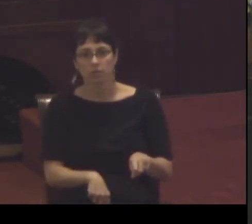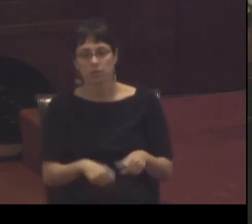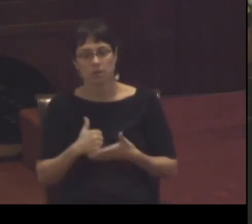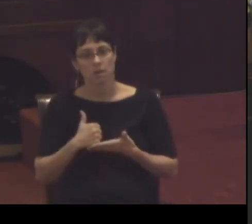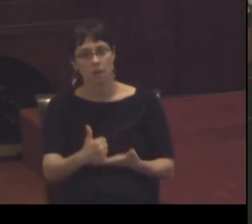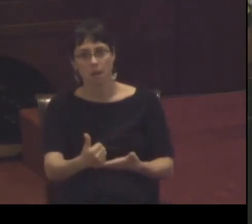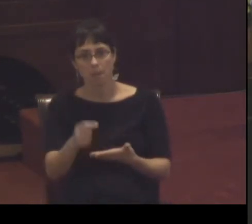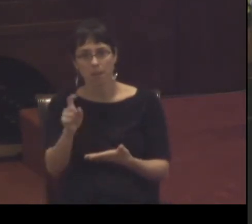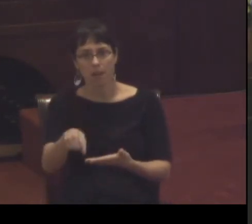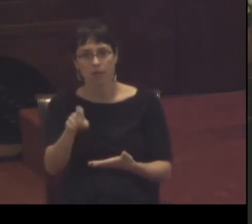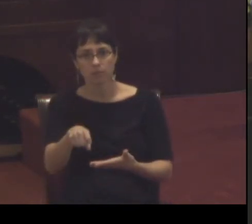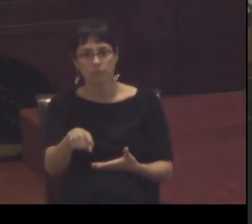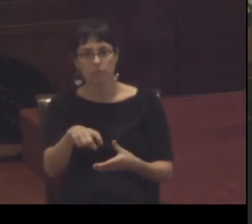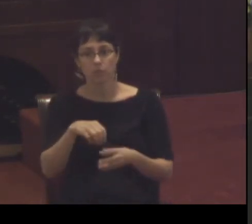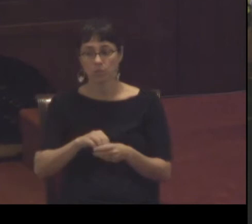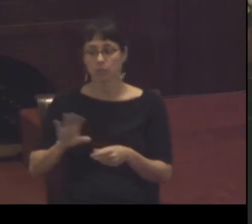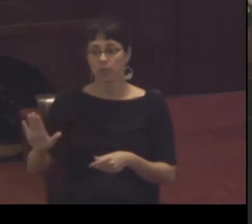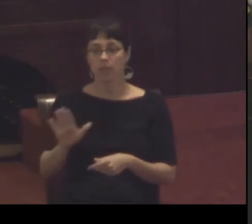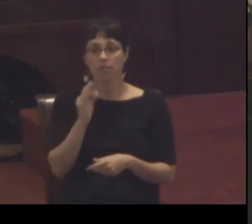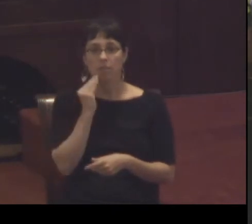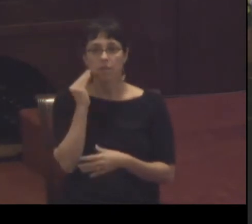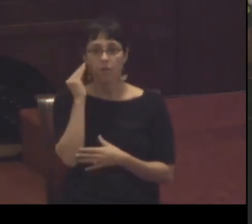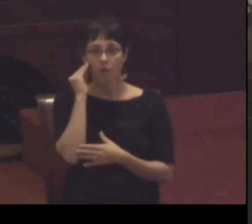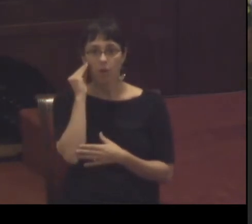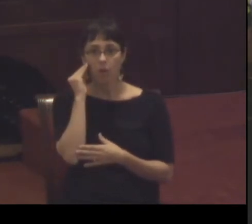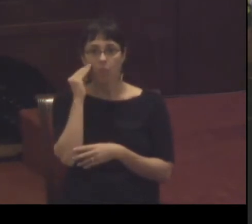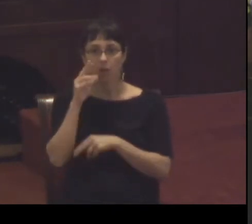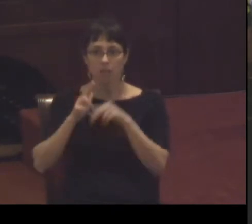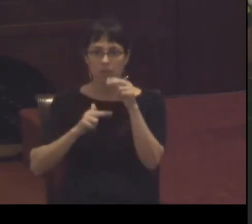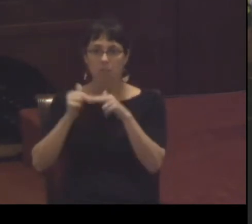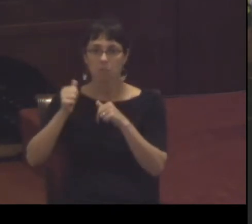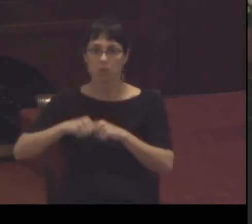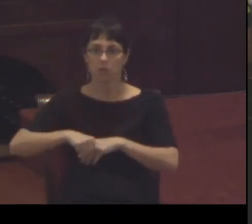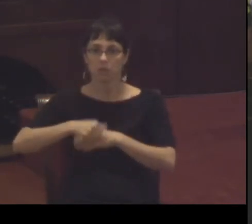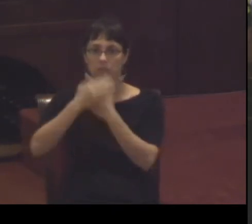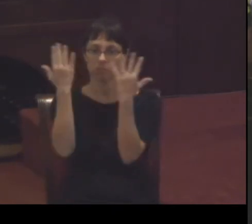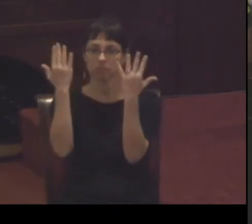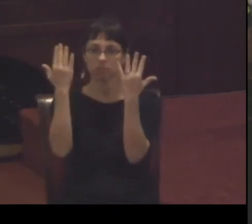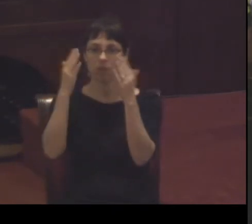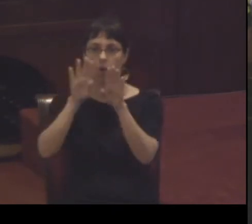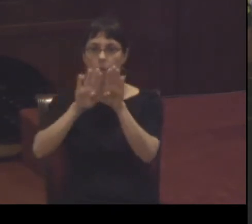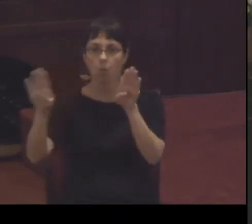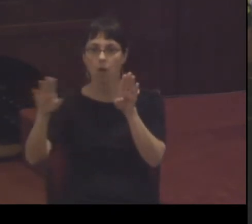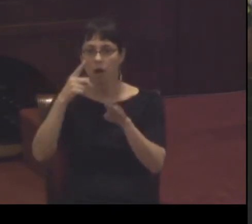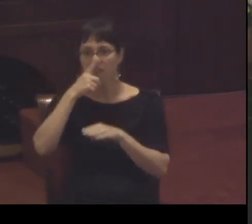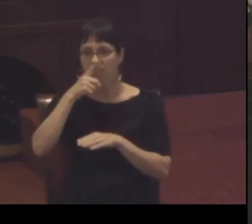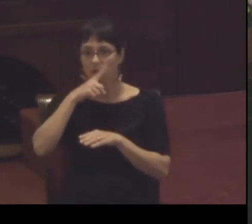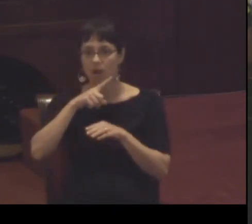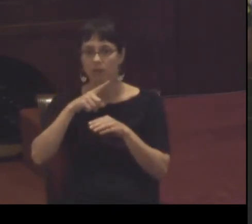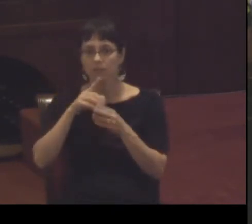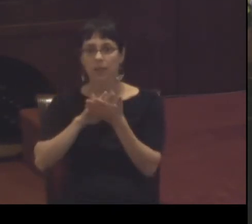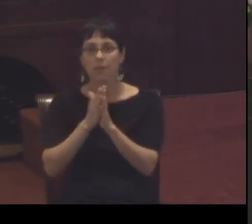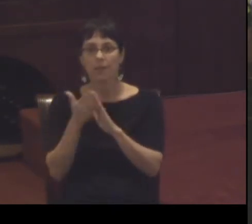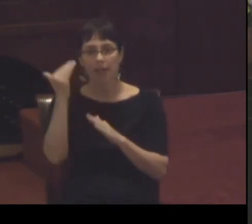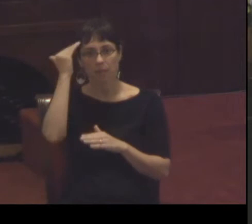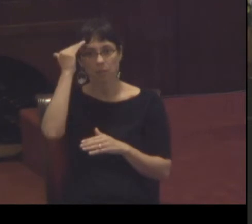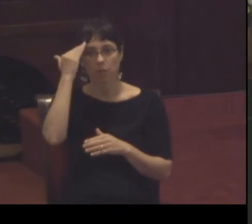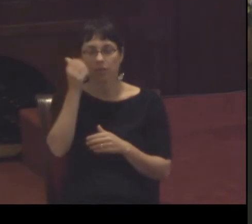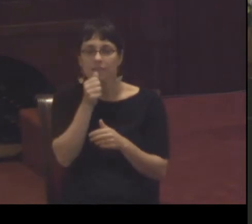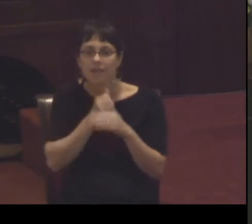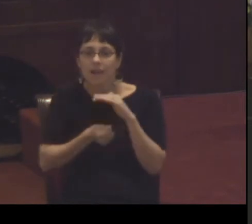so in their house they built a false wall that became known as the hiding place